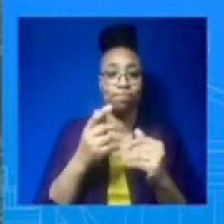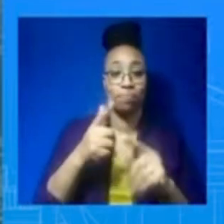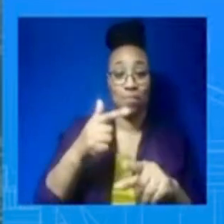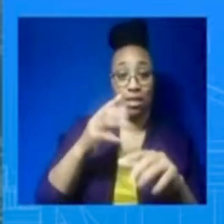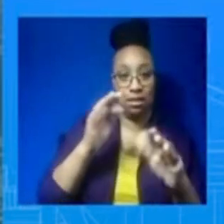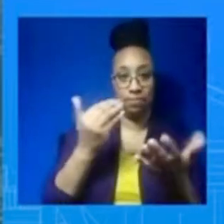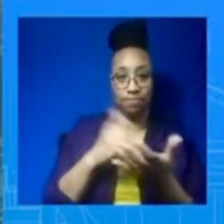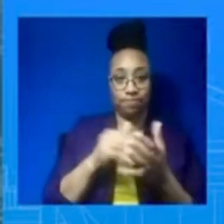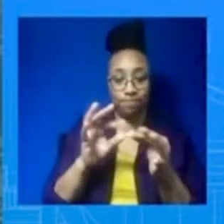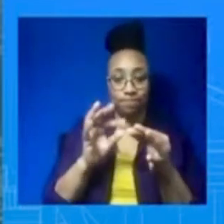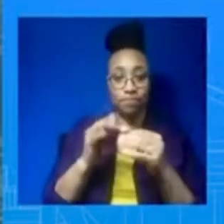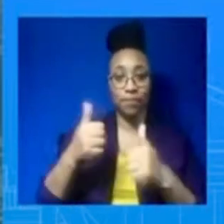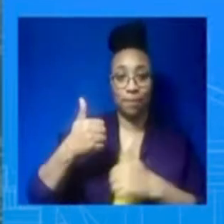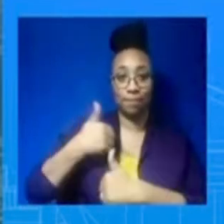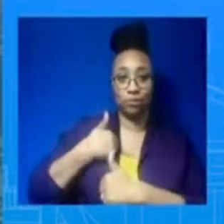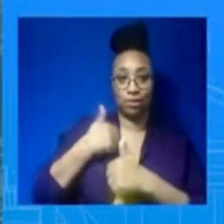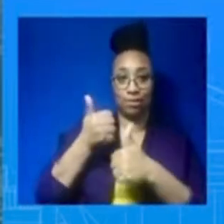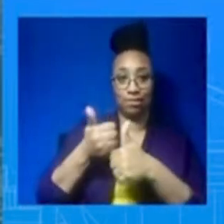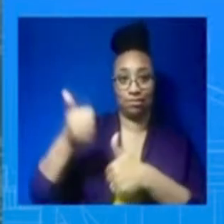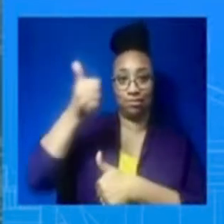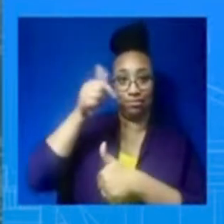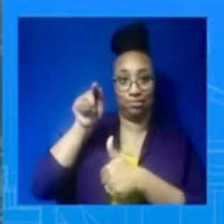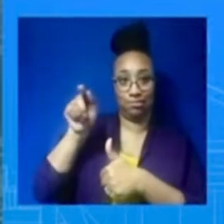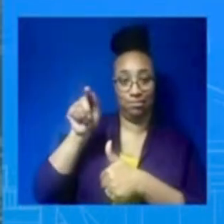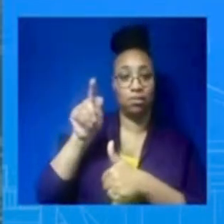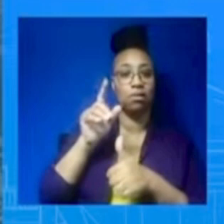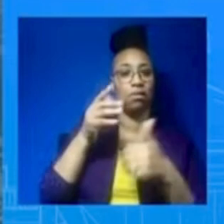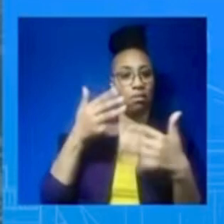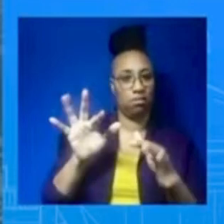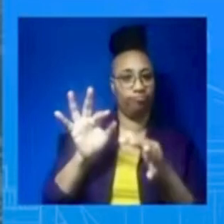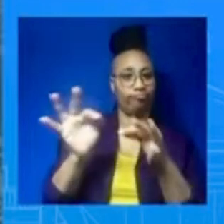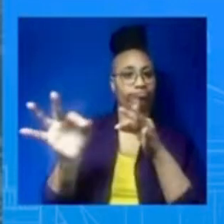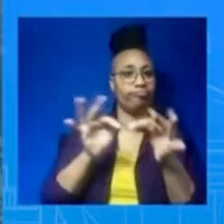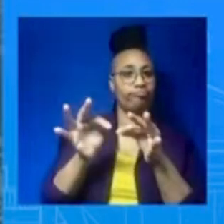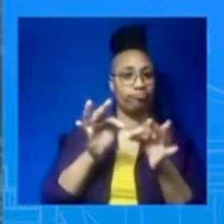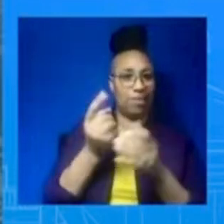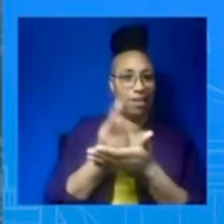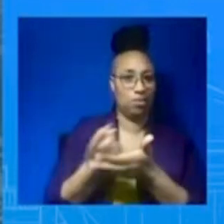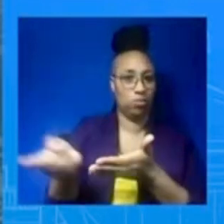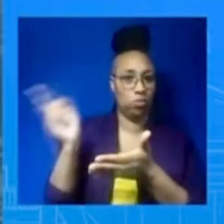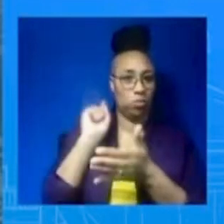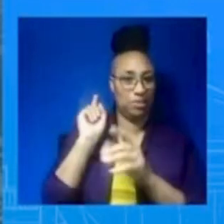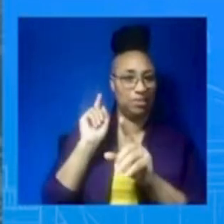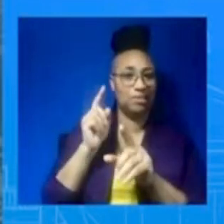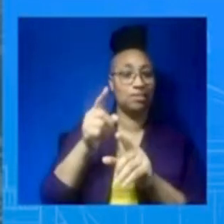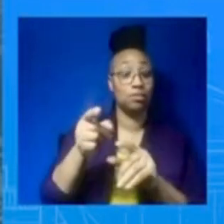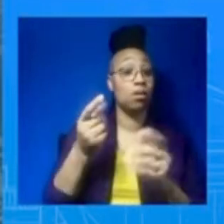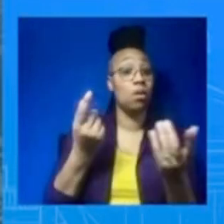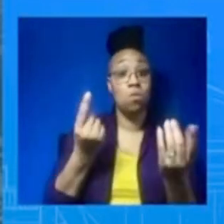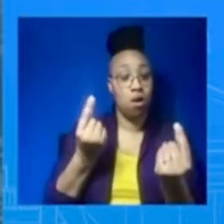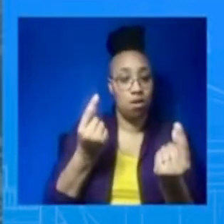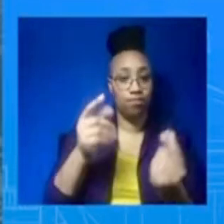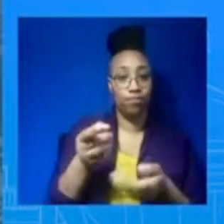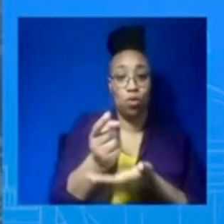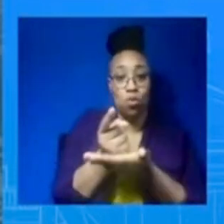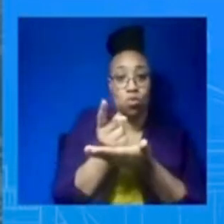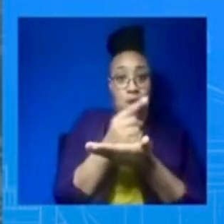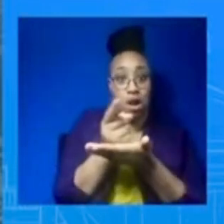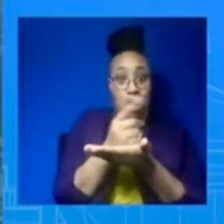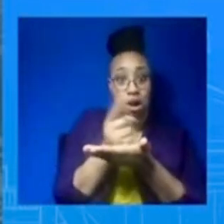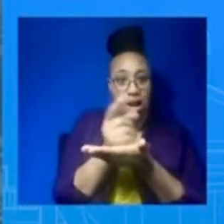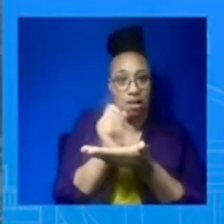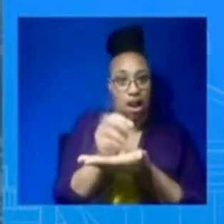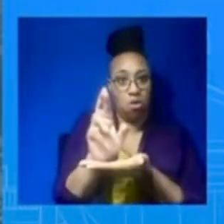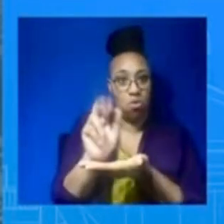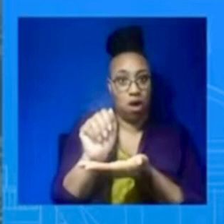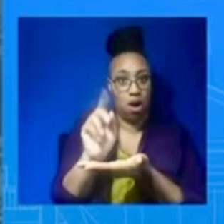defaulted to look for, other types of threats threats in our airspace, fast-moving, lower altitude, more